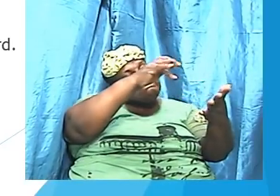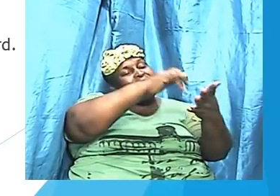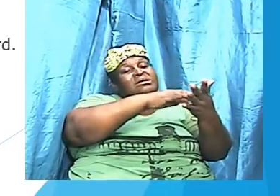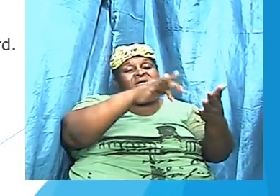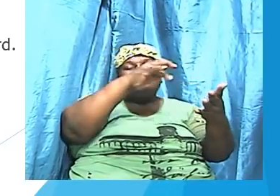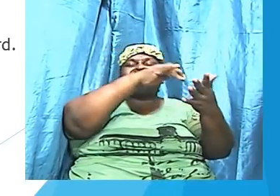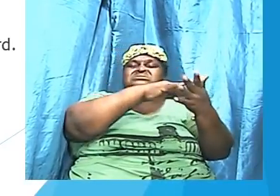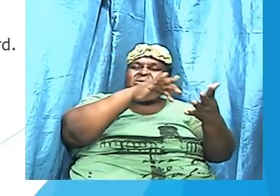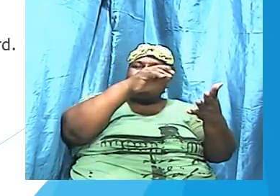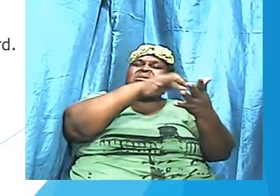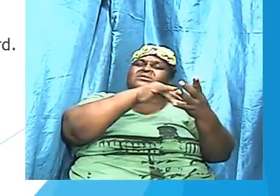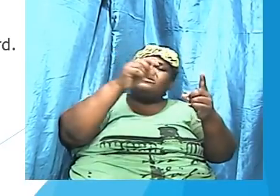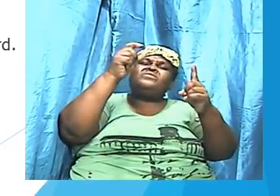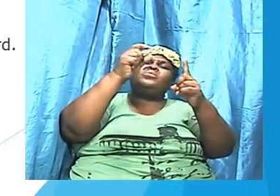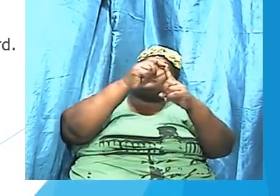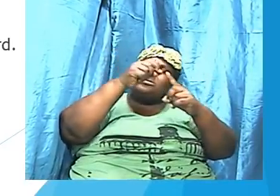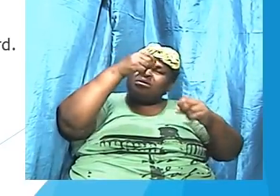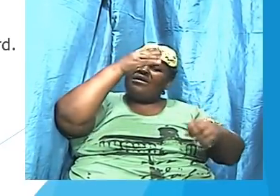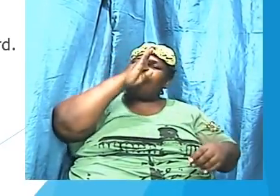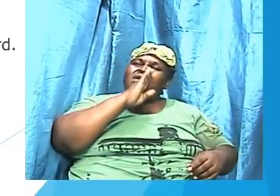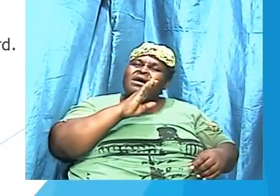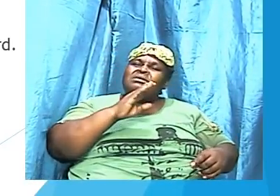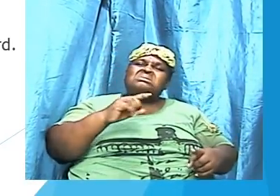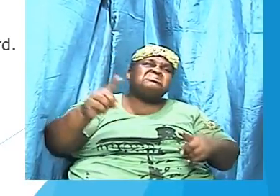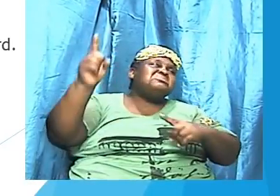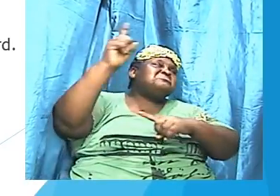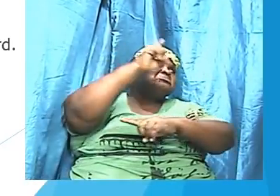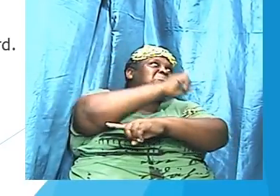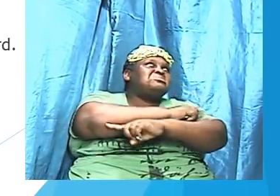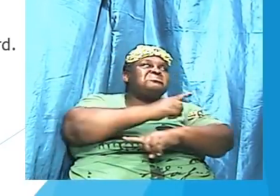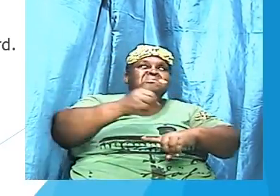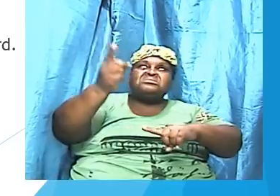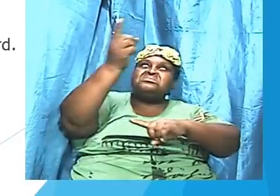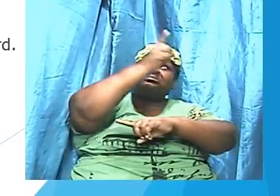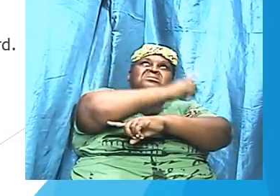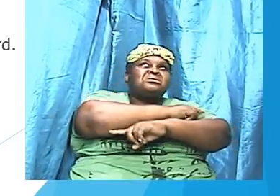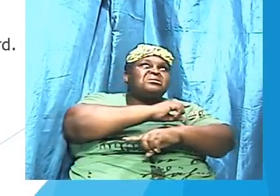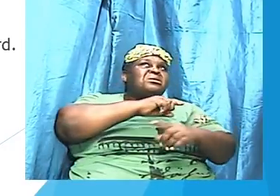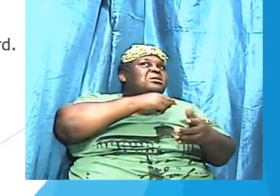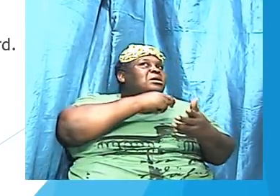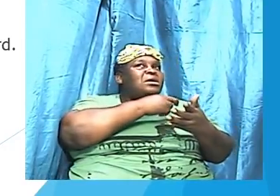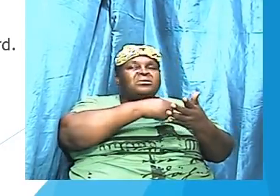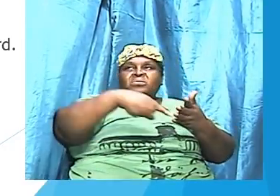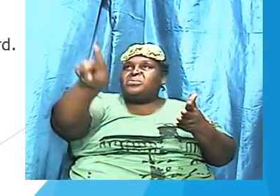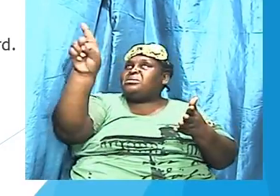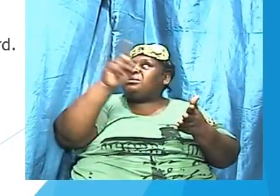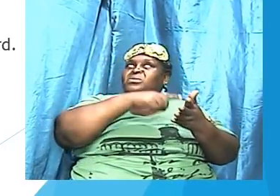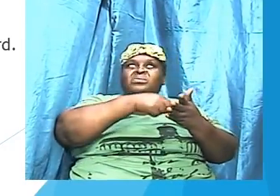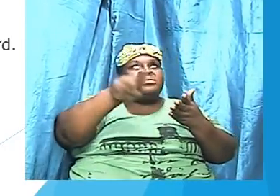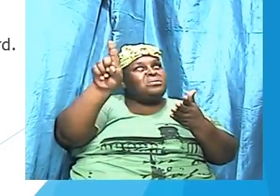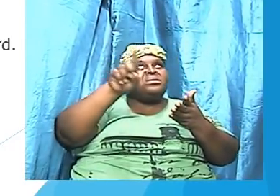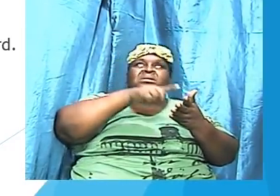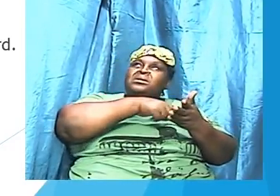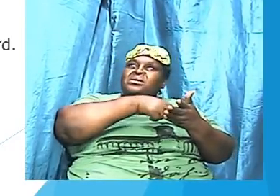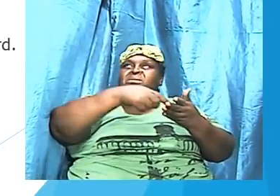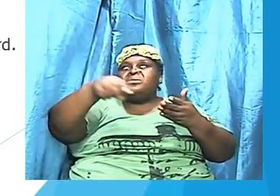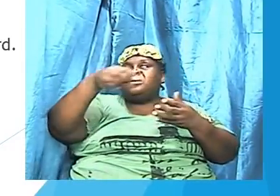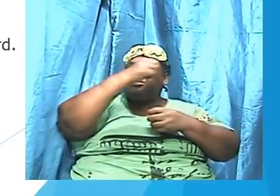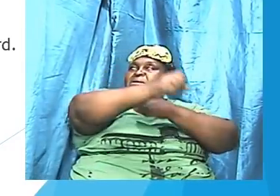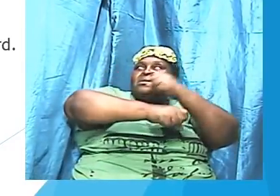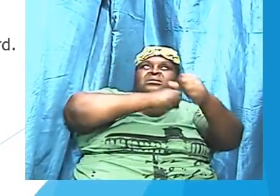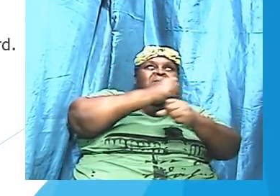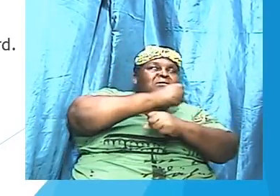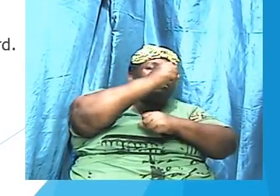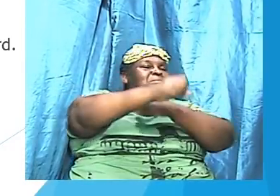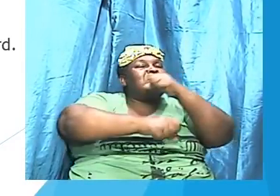day by day, and with each passing moment, week by week, year by year, there has to be